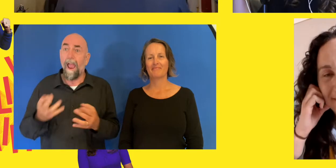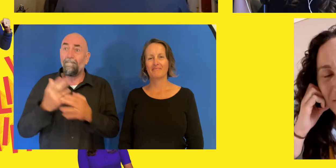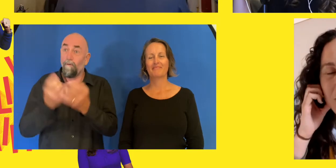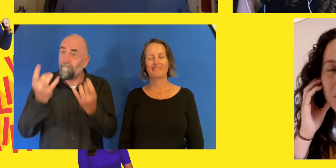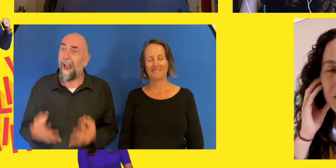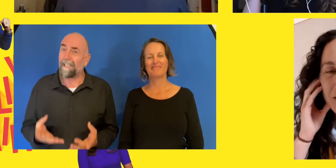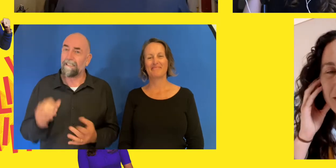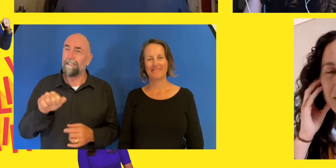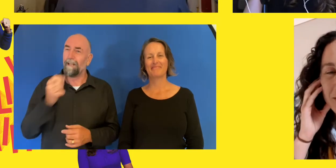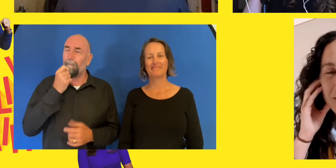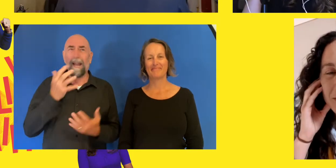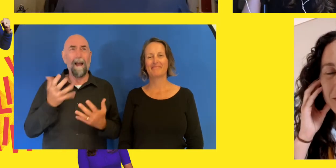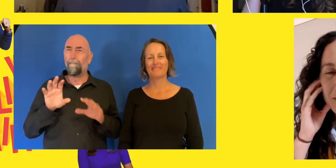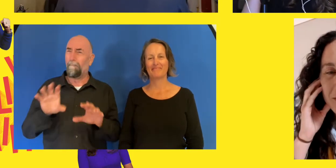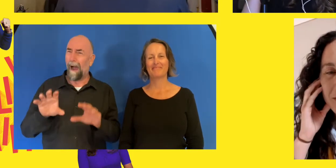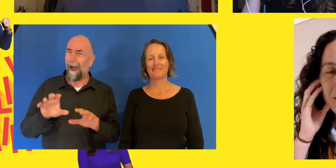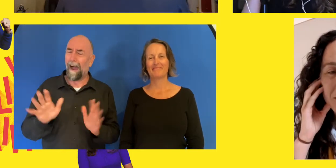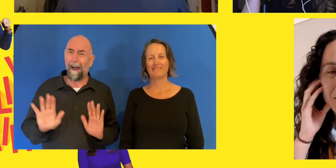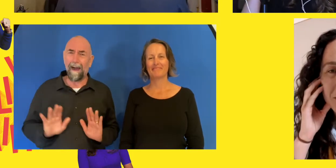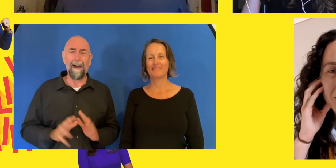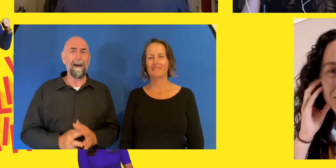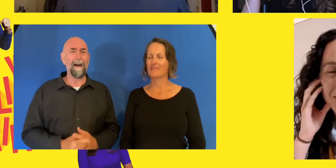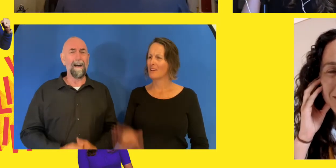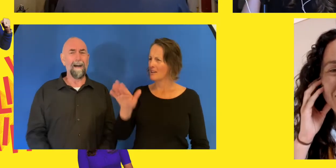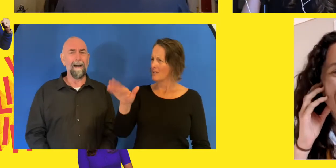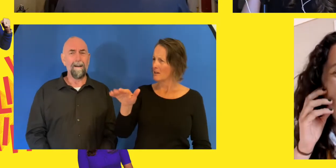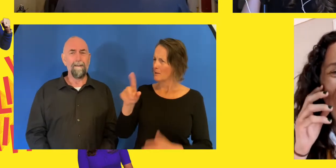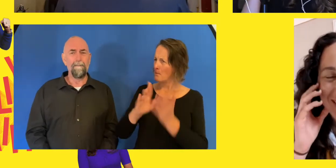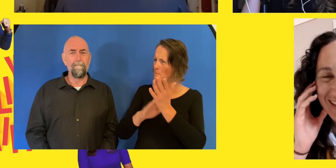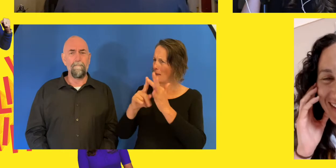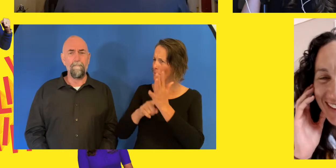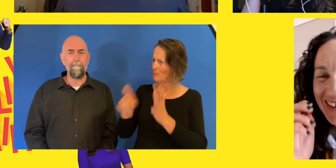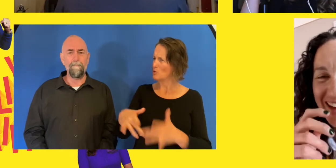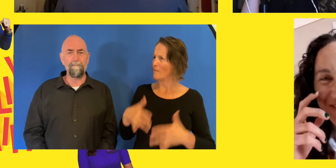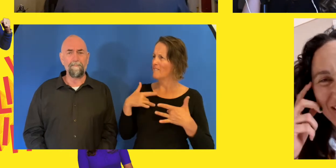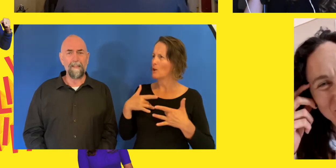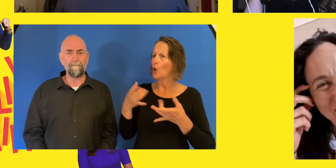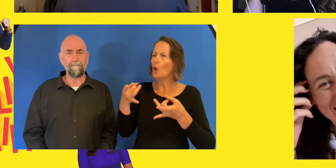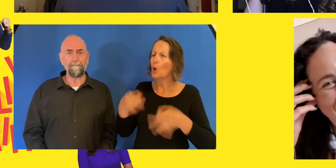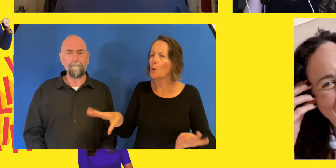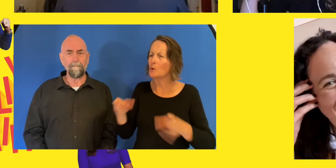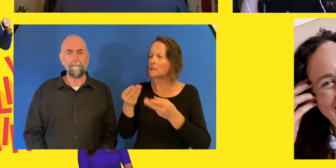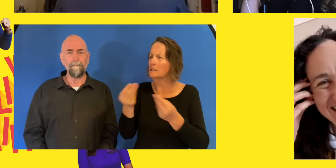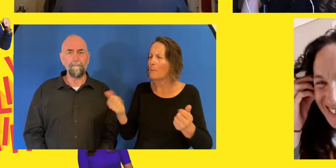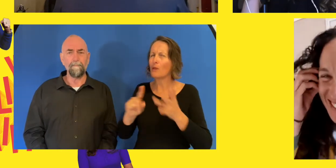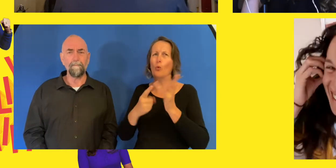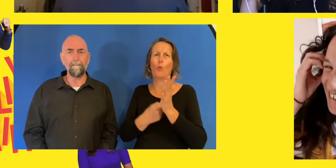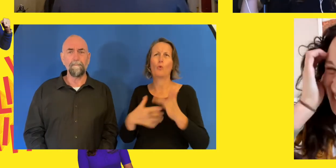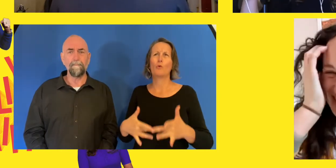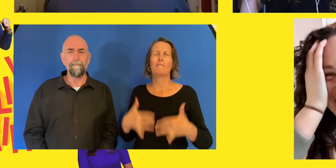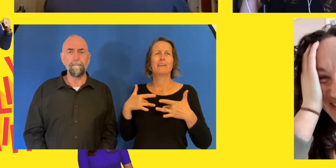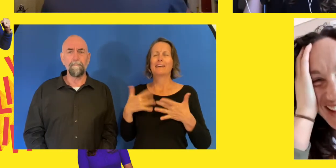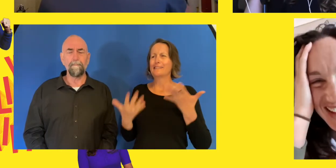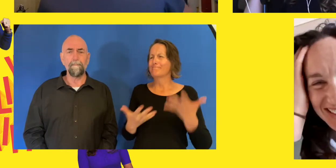not quite sure how to do it? Oh, that's wise. Have you figured out the answer to that question yet,